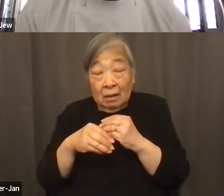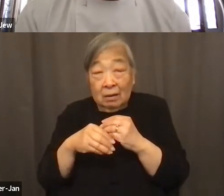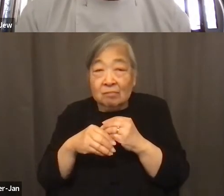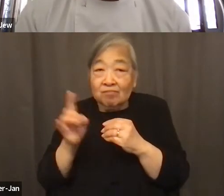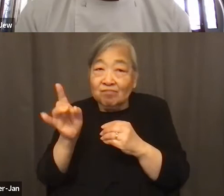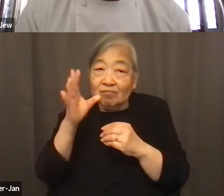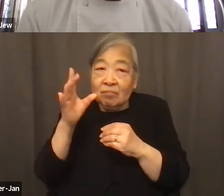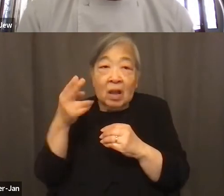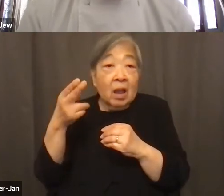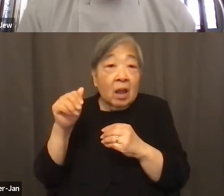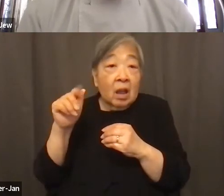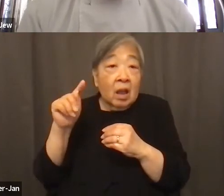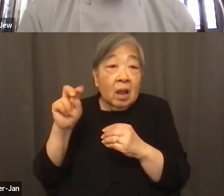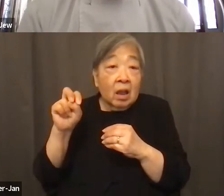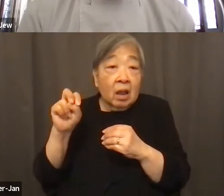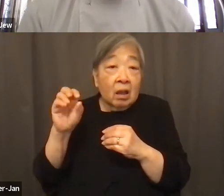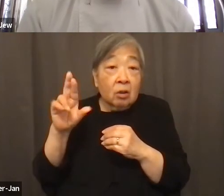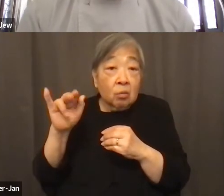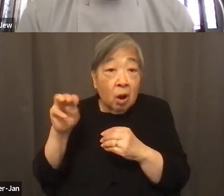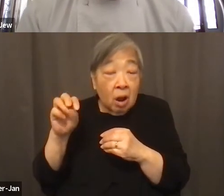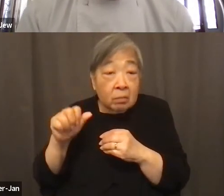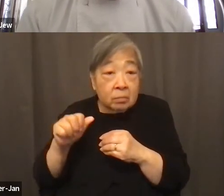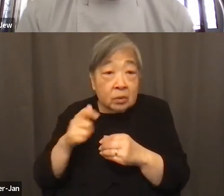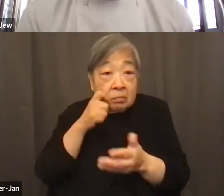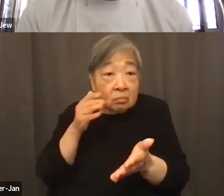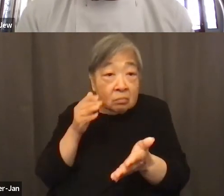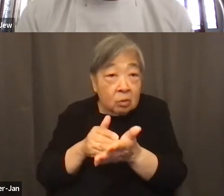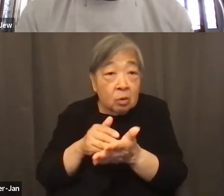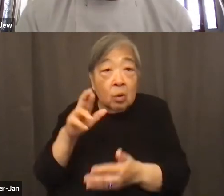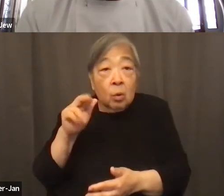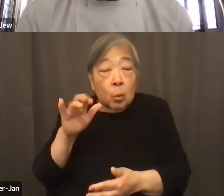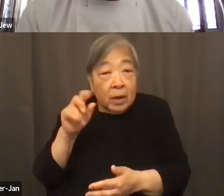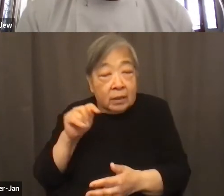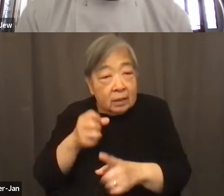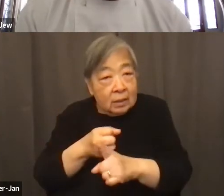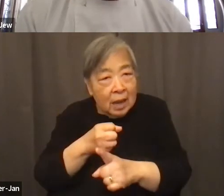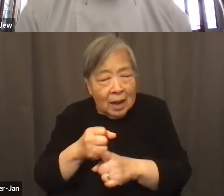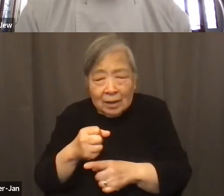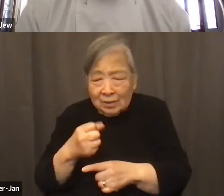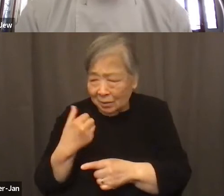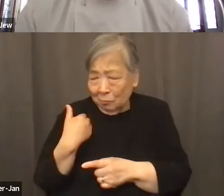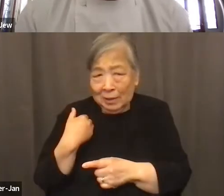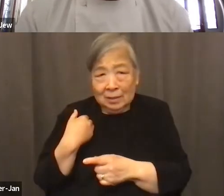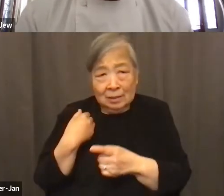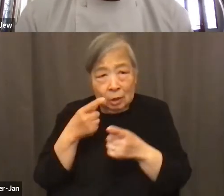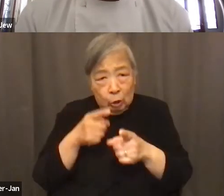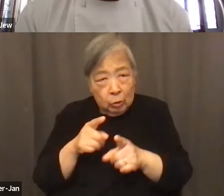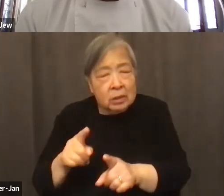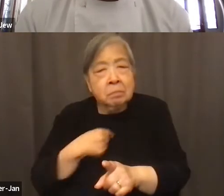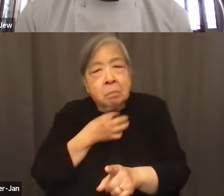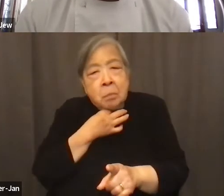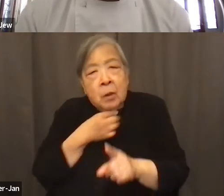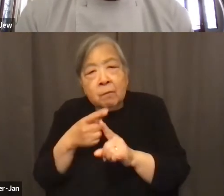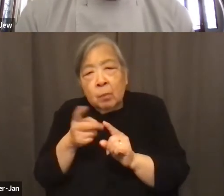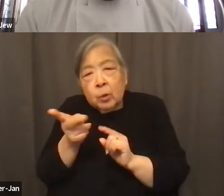attacks, these recent occurrences, I just wanted to know from from your point of view.